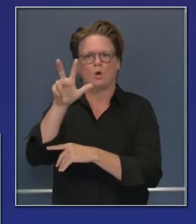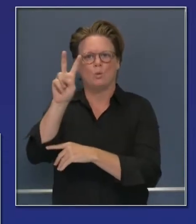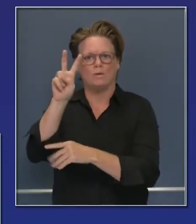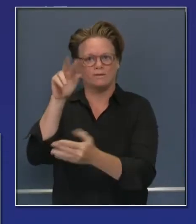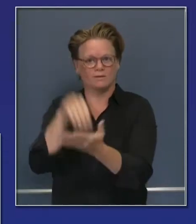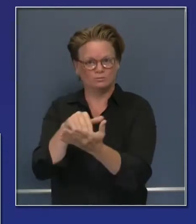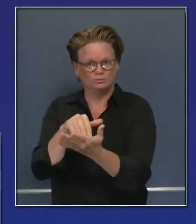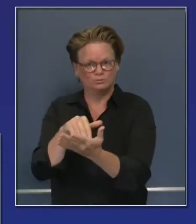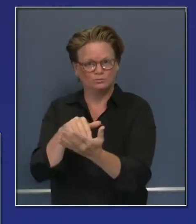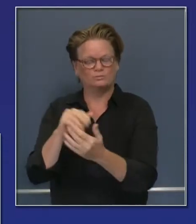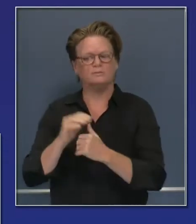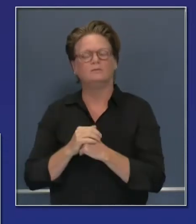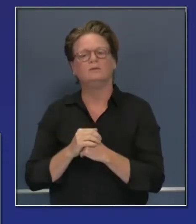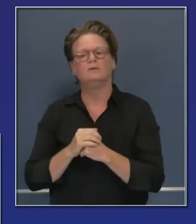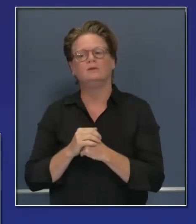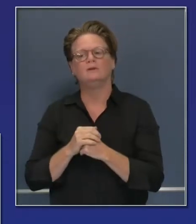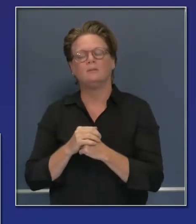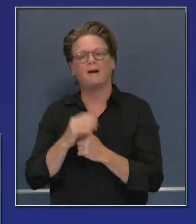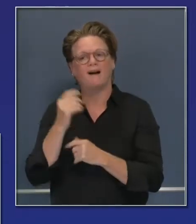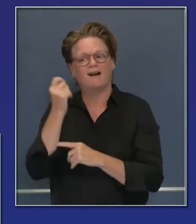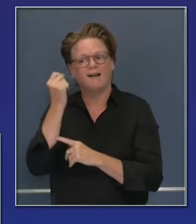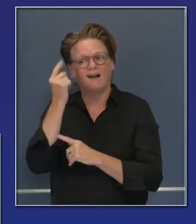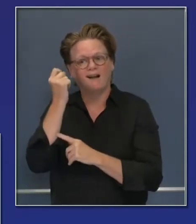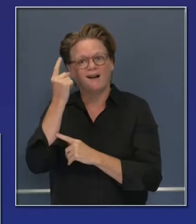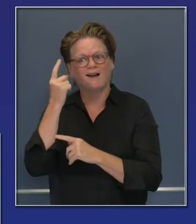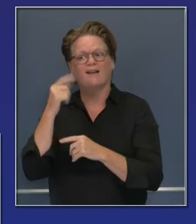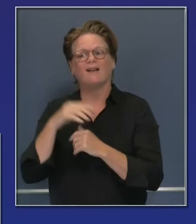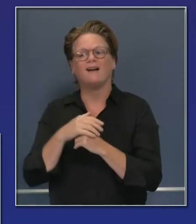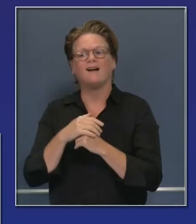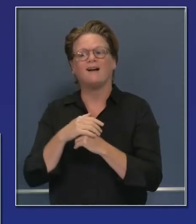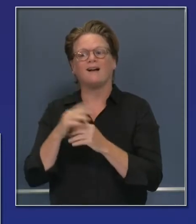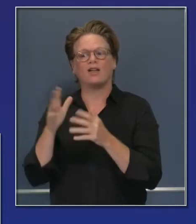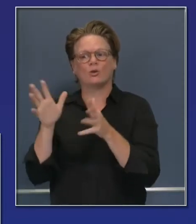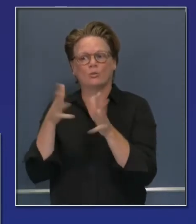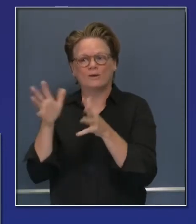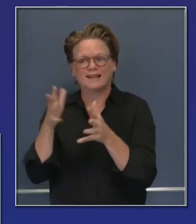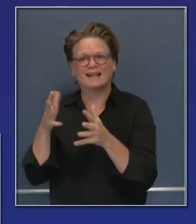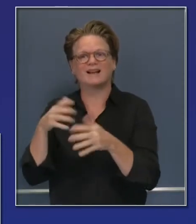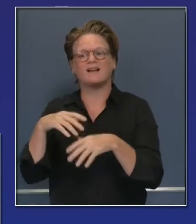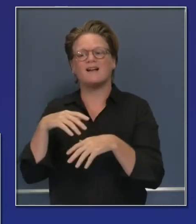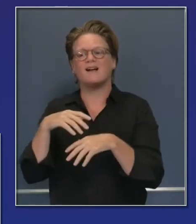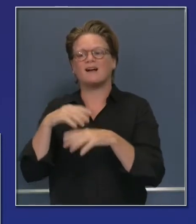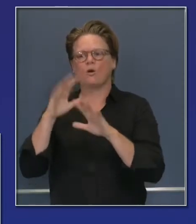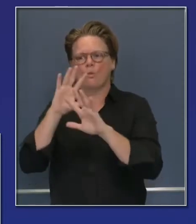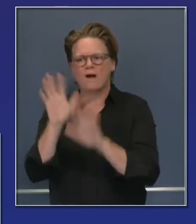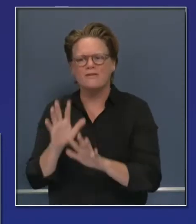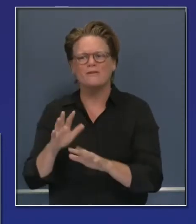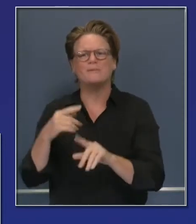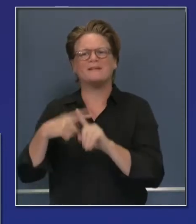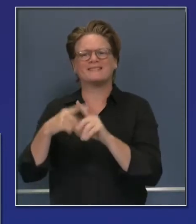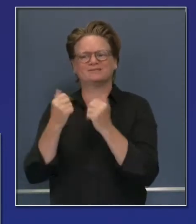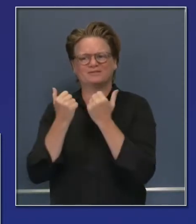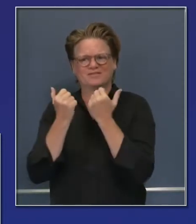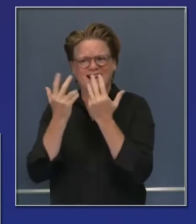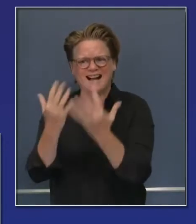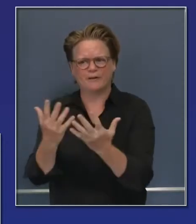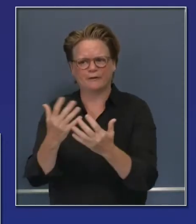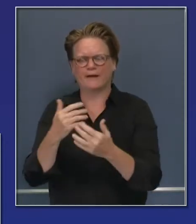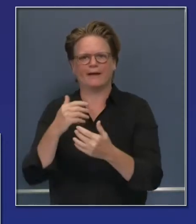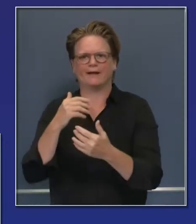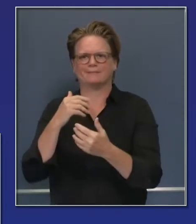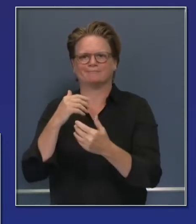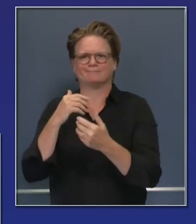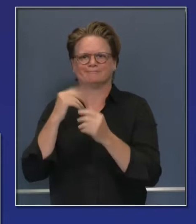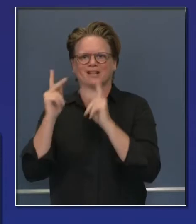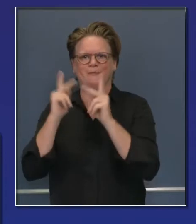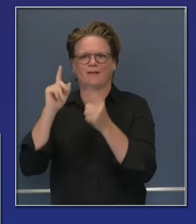this heat wave and by these wildfires. But let's just put that slide to test roughly 100,000 or